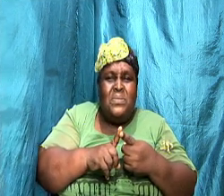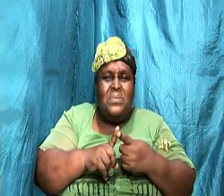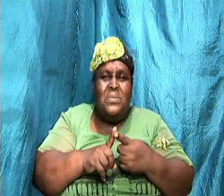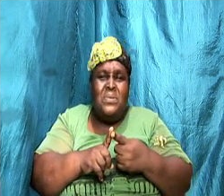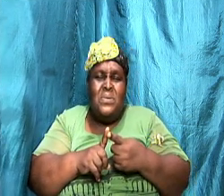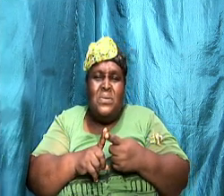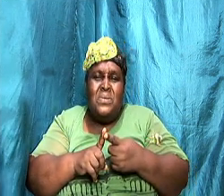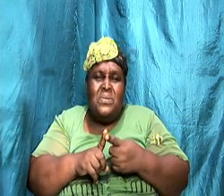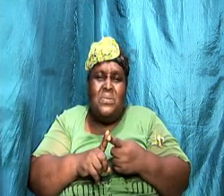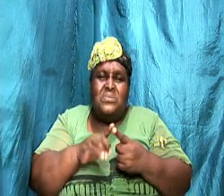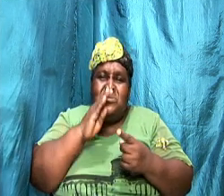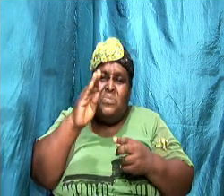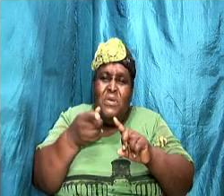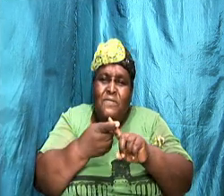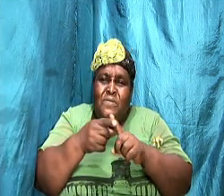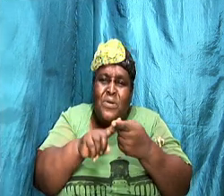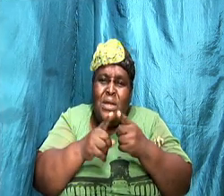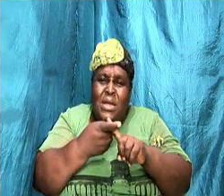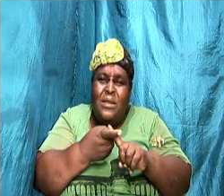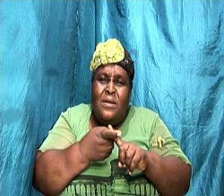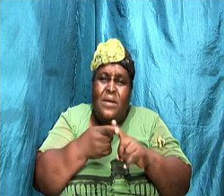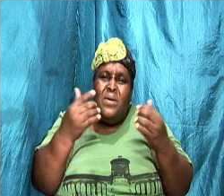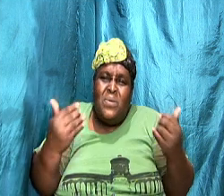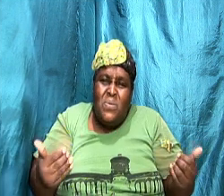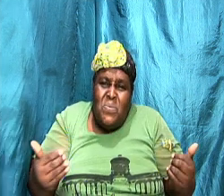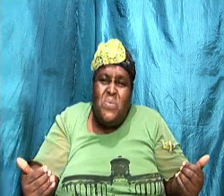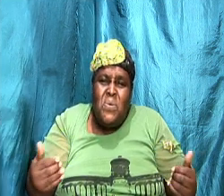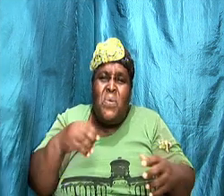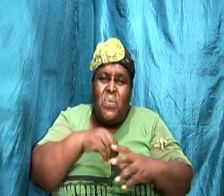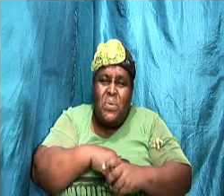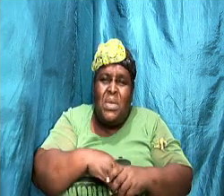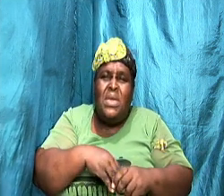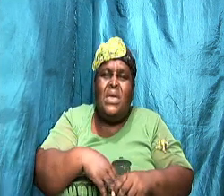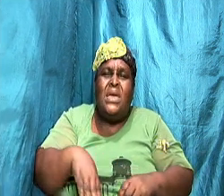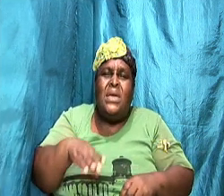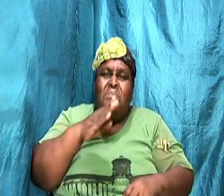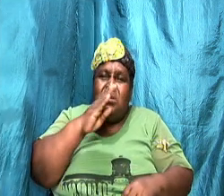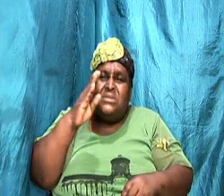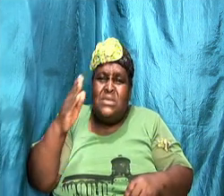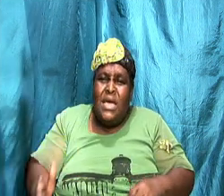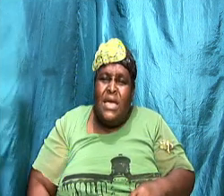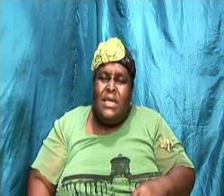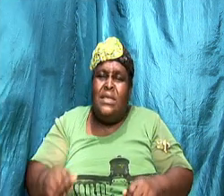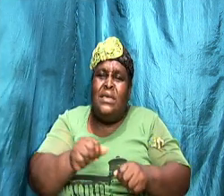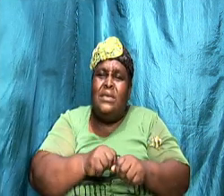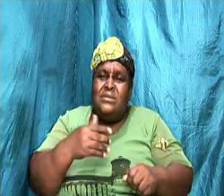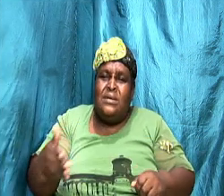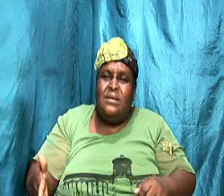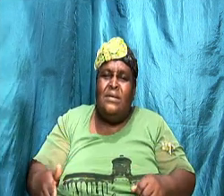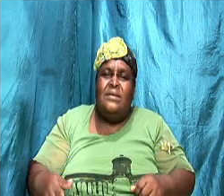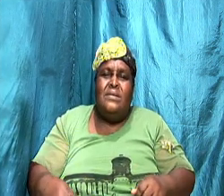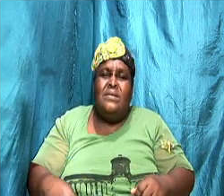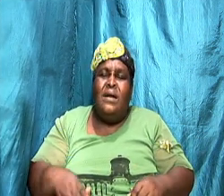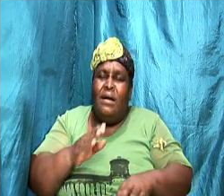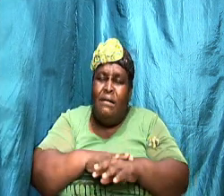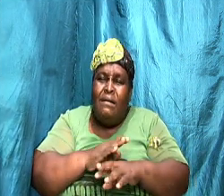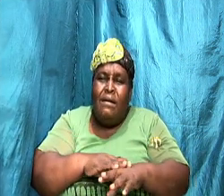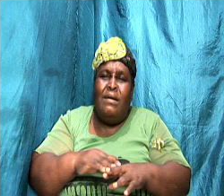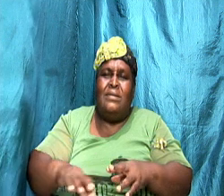and they used the technology now even when you are beside each other you are using it on social media